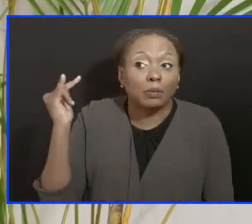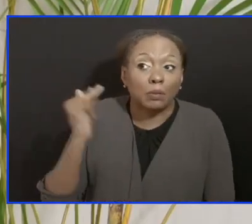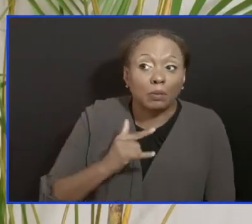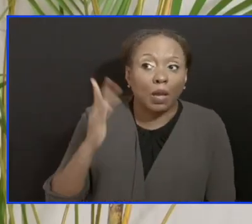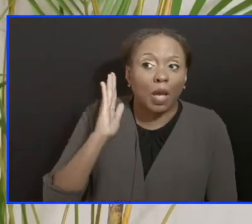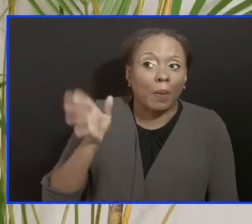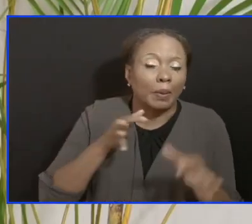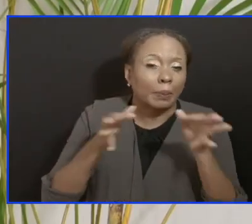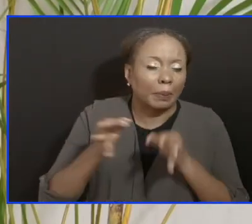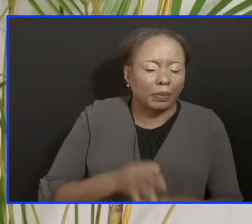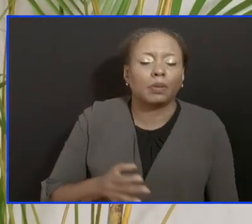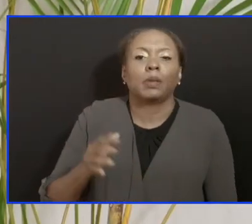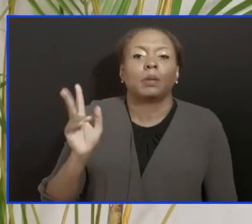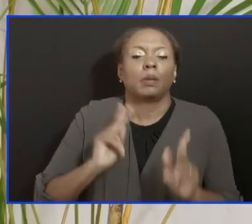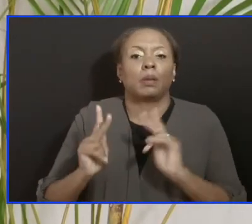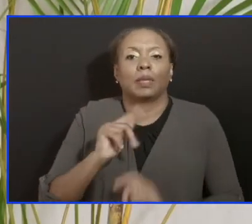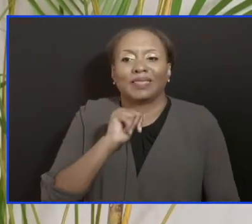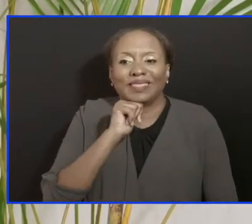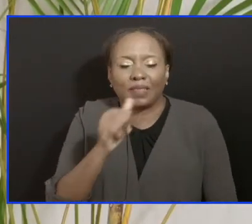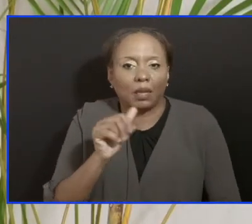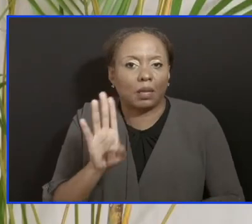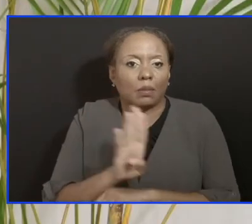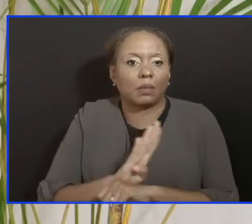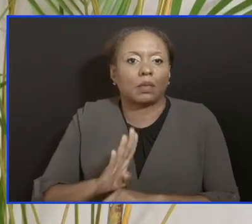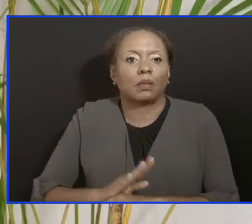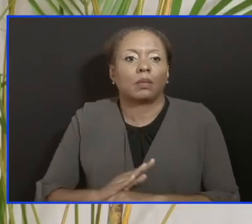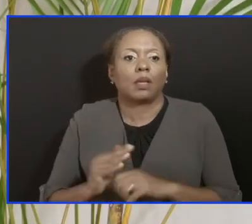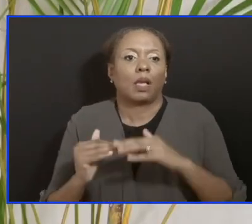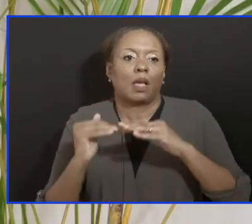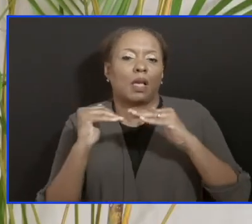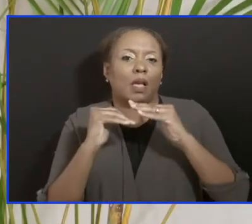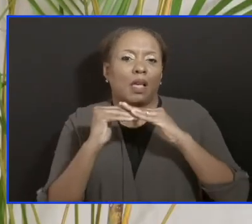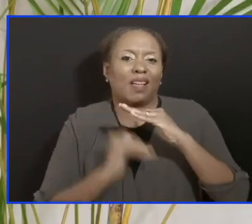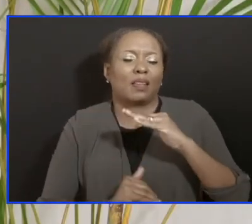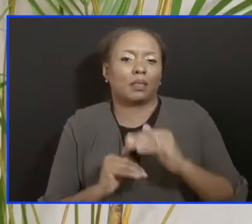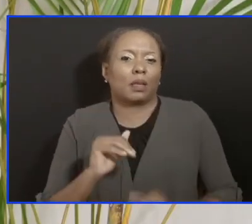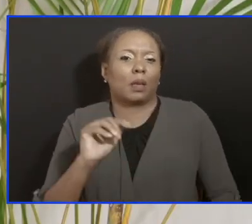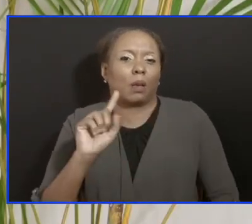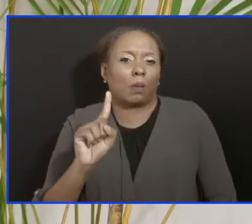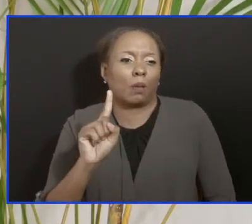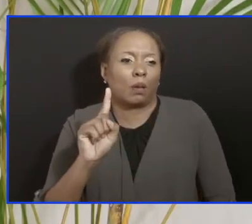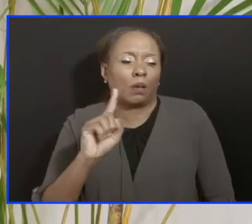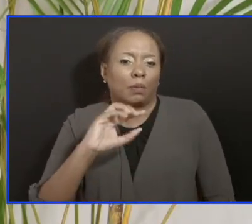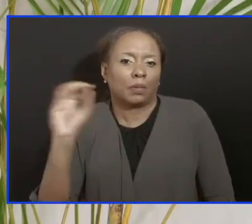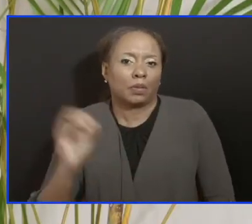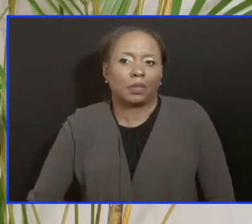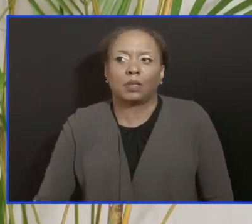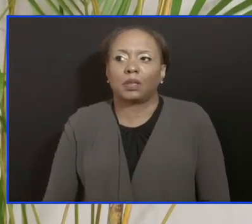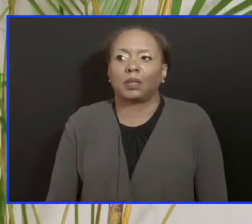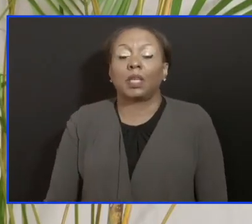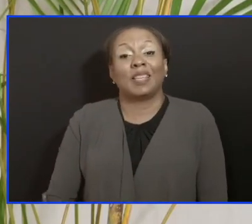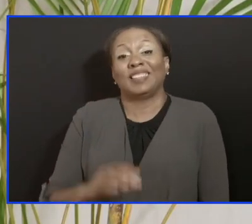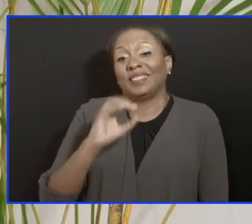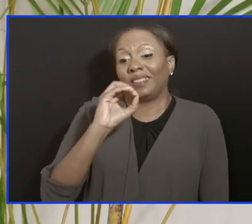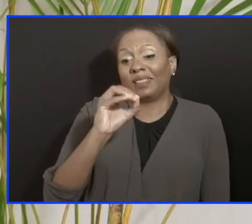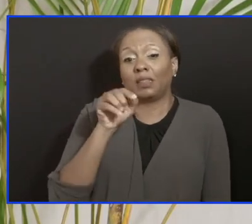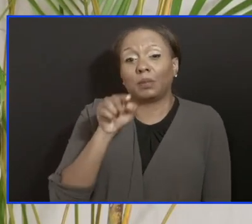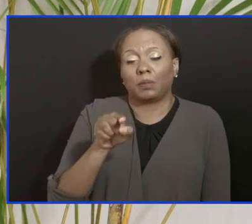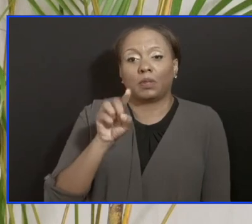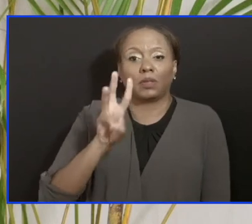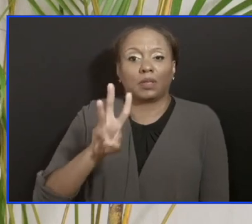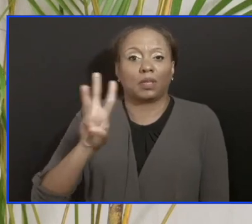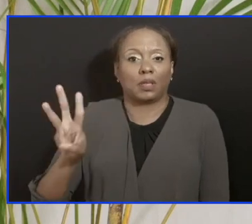I will explain something about that. Of less than 1%. In fact, 0.66%.